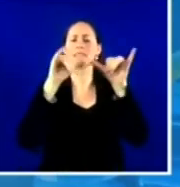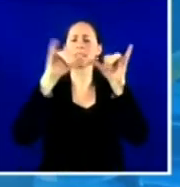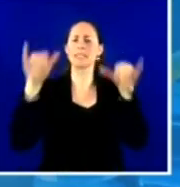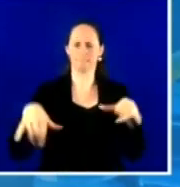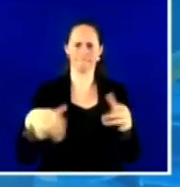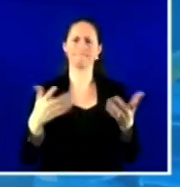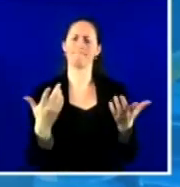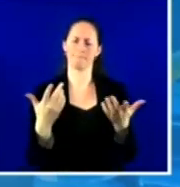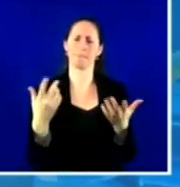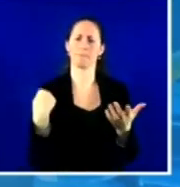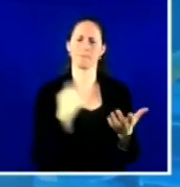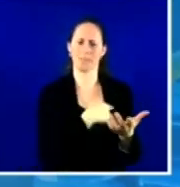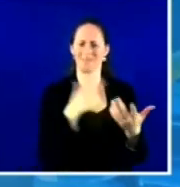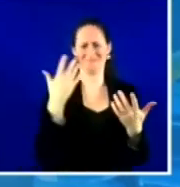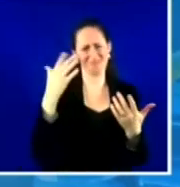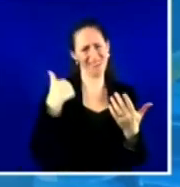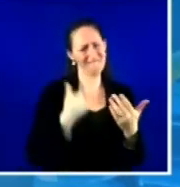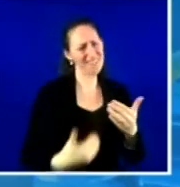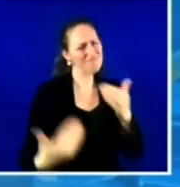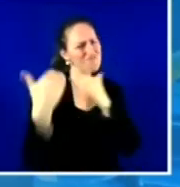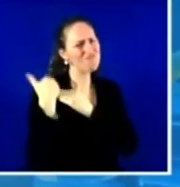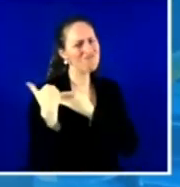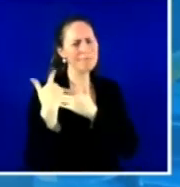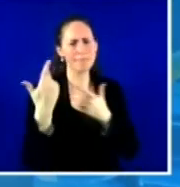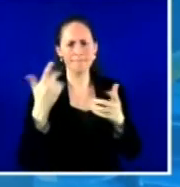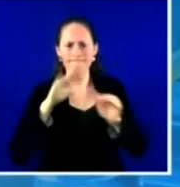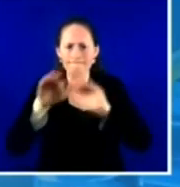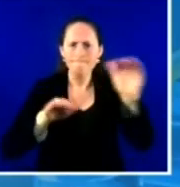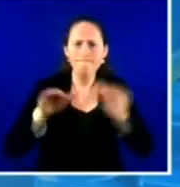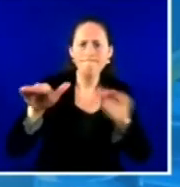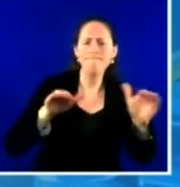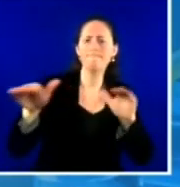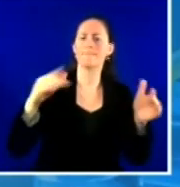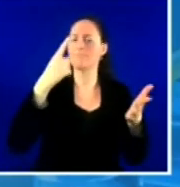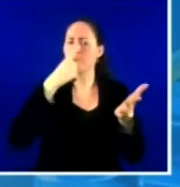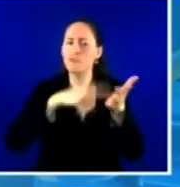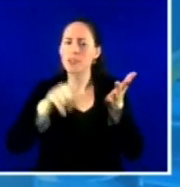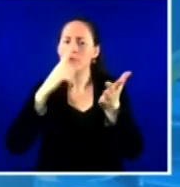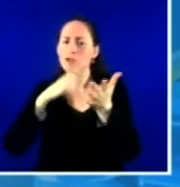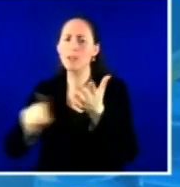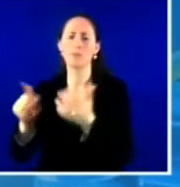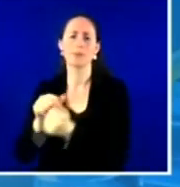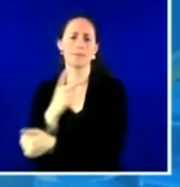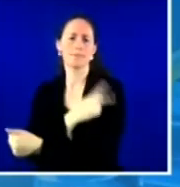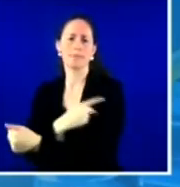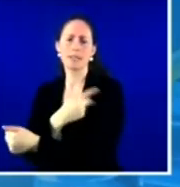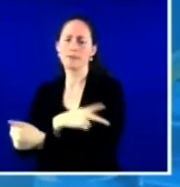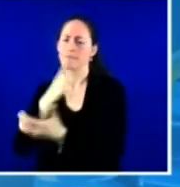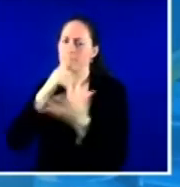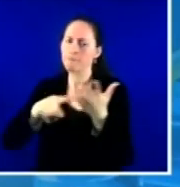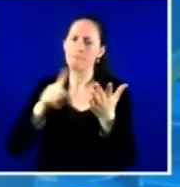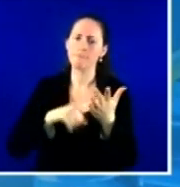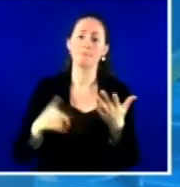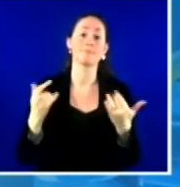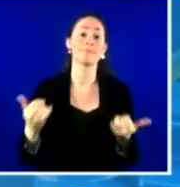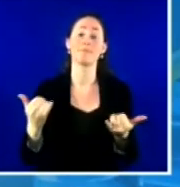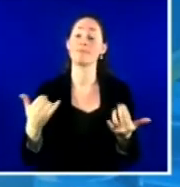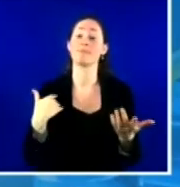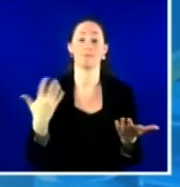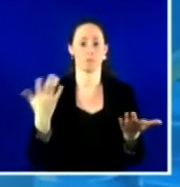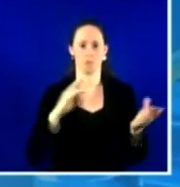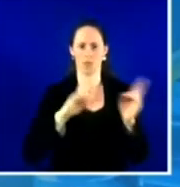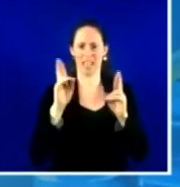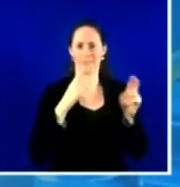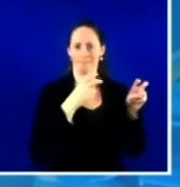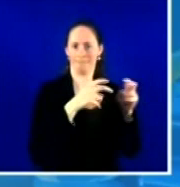associations have efforts already underway to contribute to the next phase of the vaccination efforts. So I'm really grateful to them for